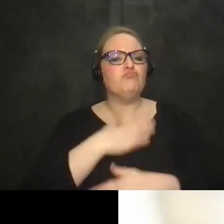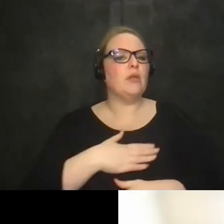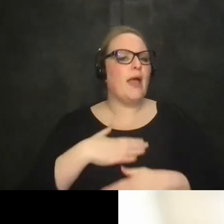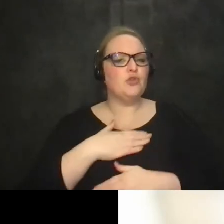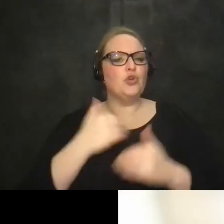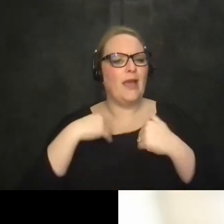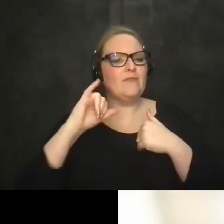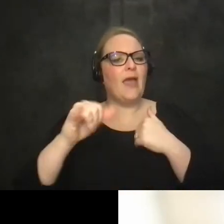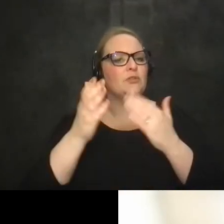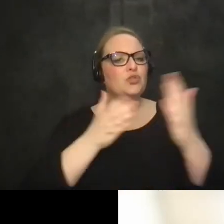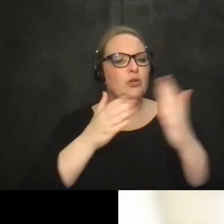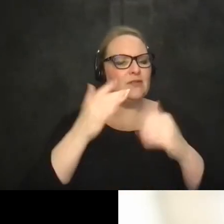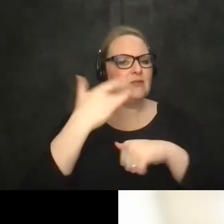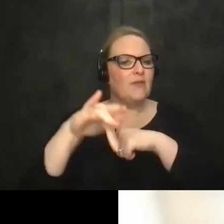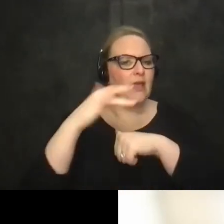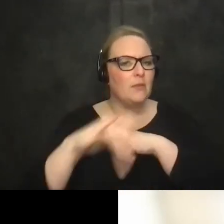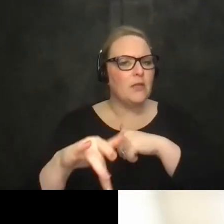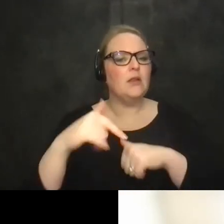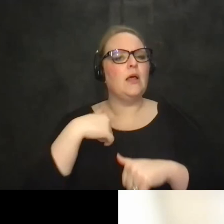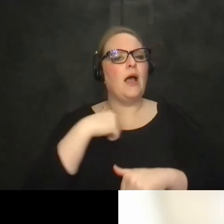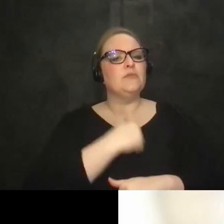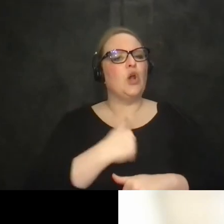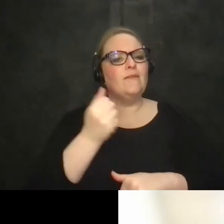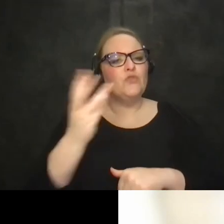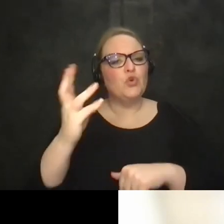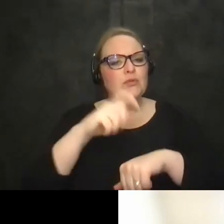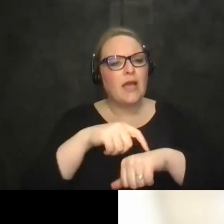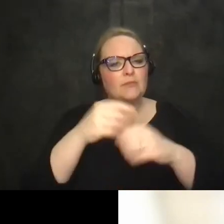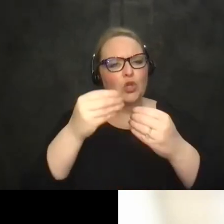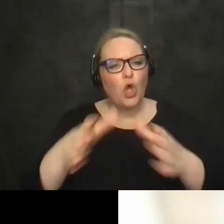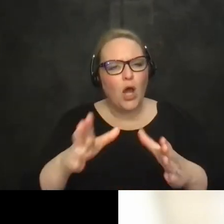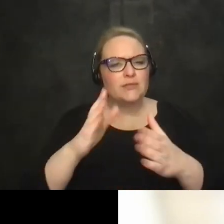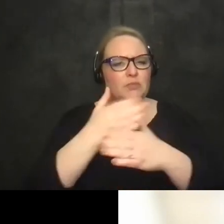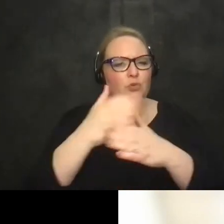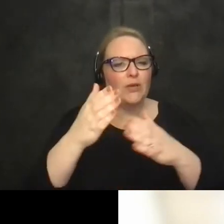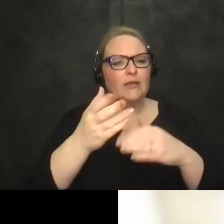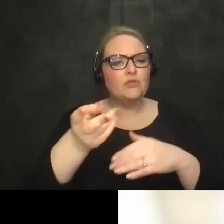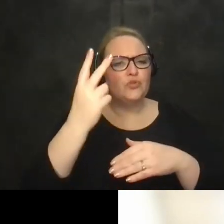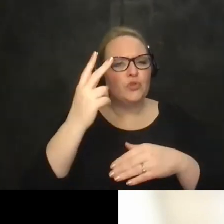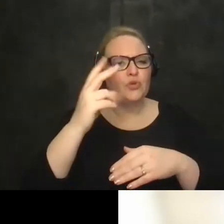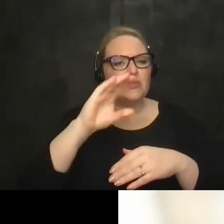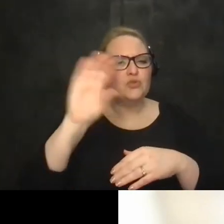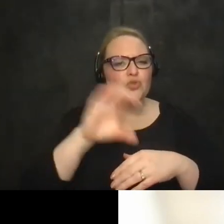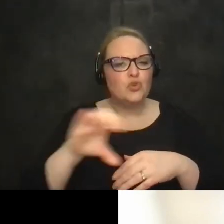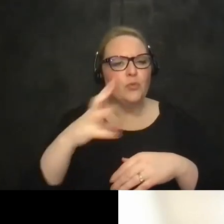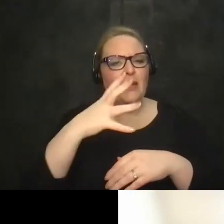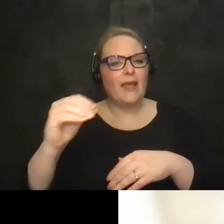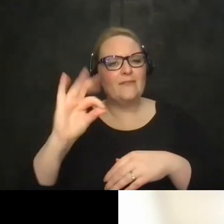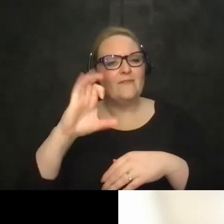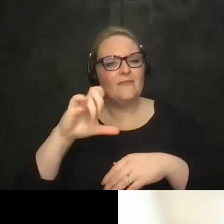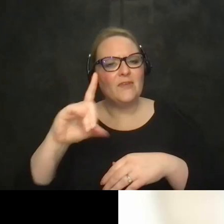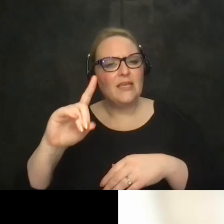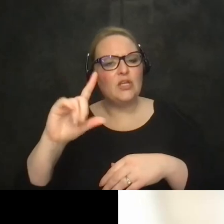that service available uh i'm sorry a few times we kind of lost it between the two between zoom and and feed loop but